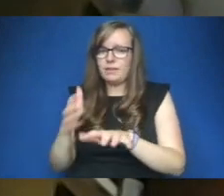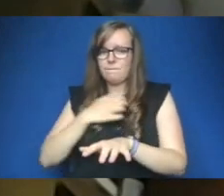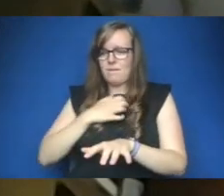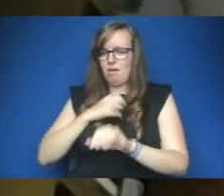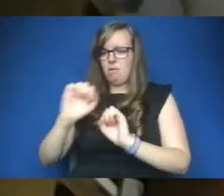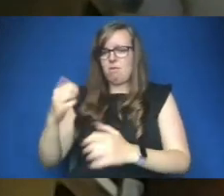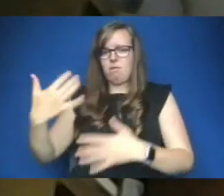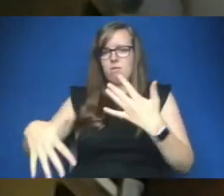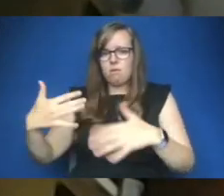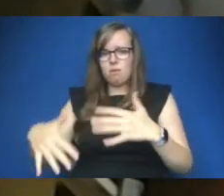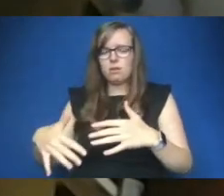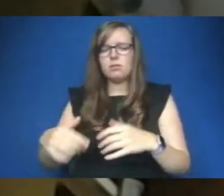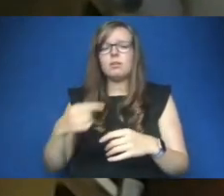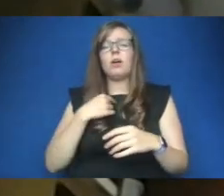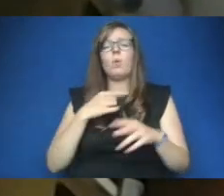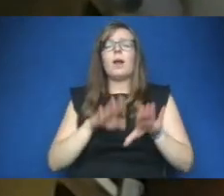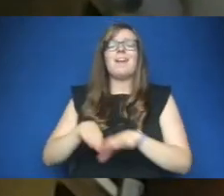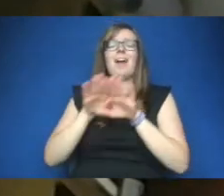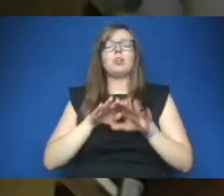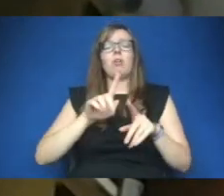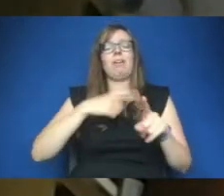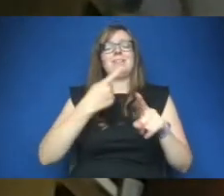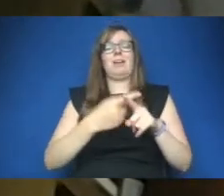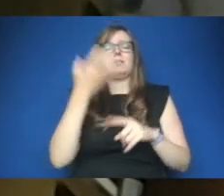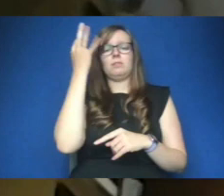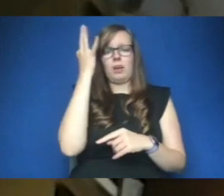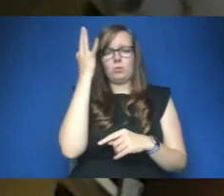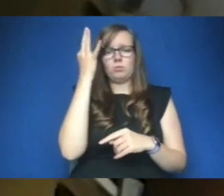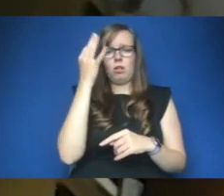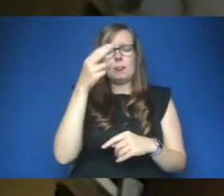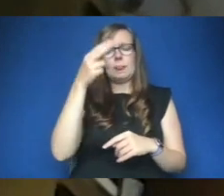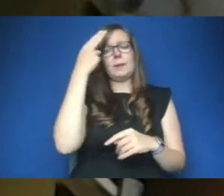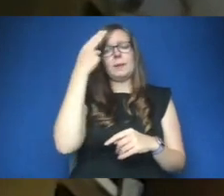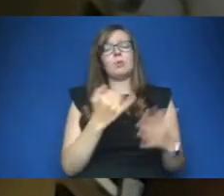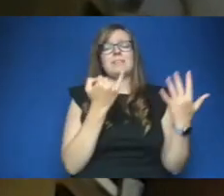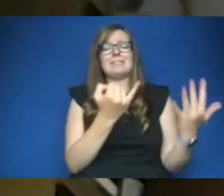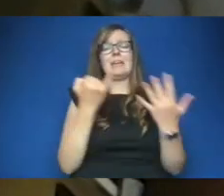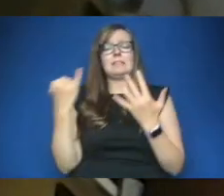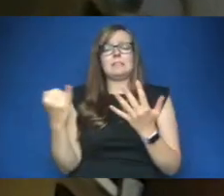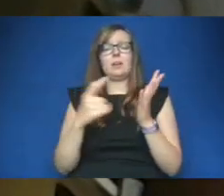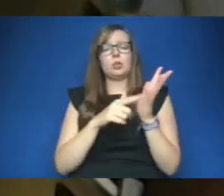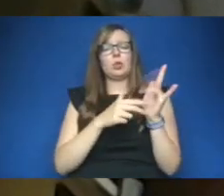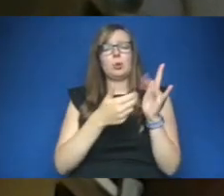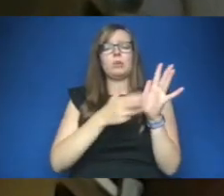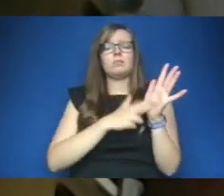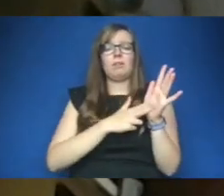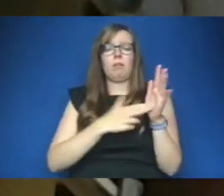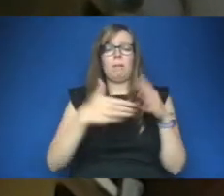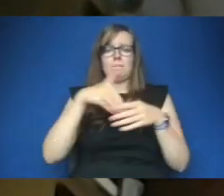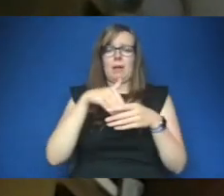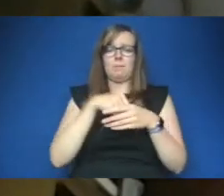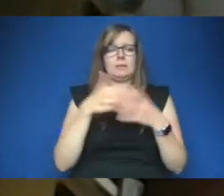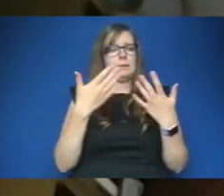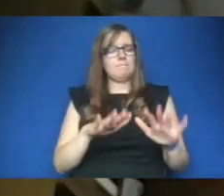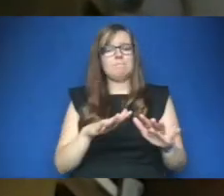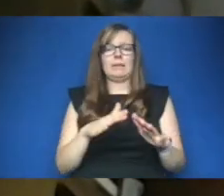executive council last week the names of 66 munition members who have died from the coronavirus were read out as